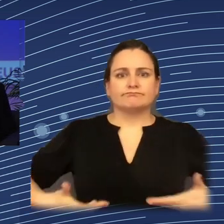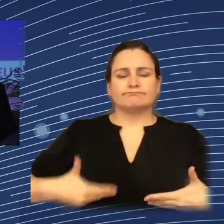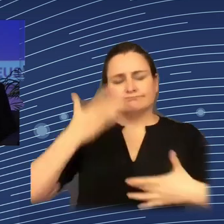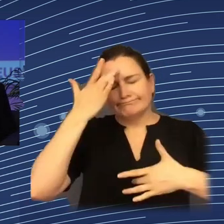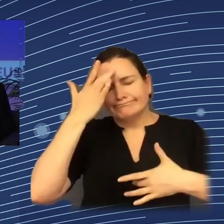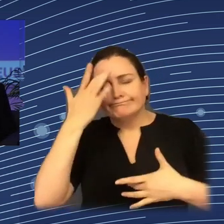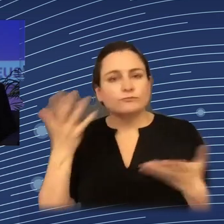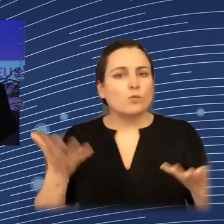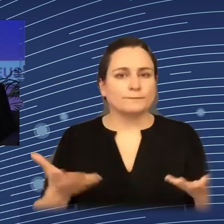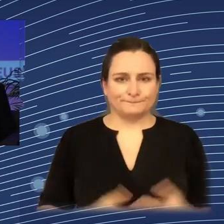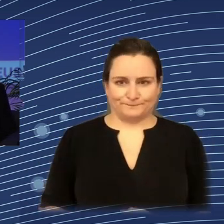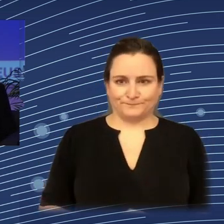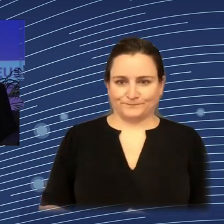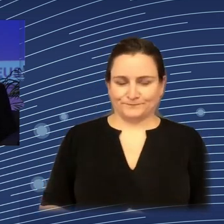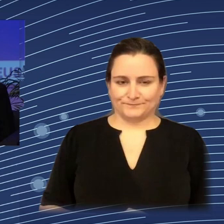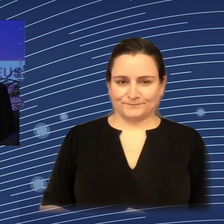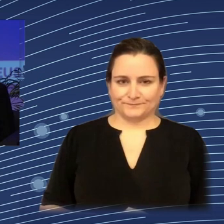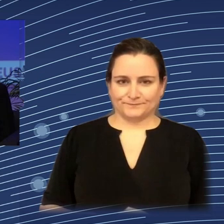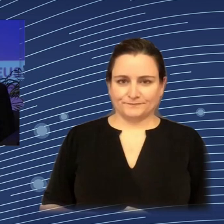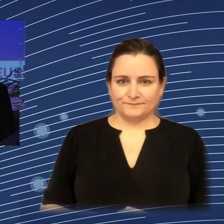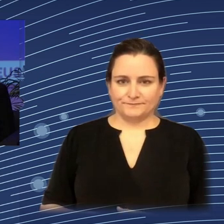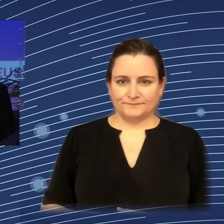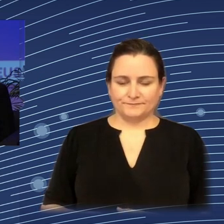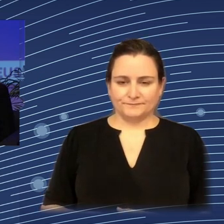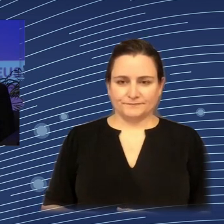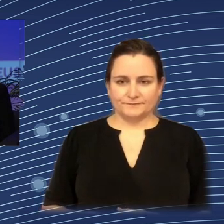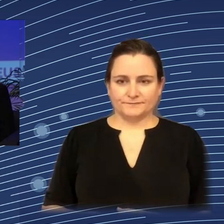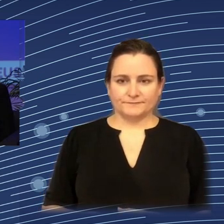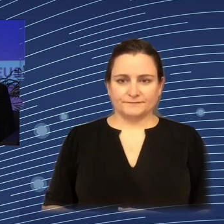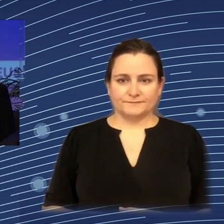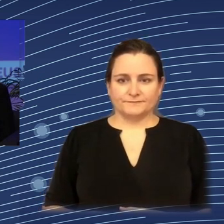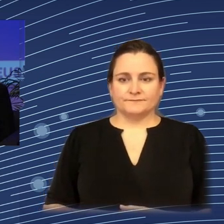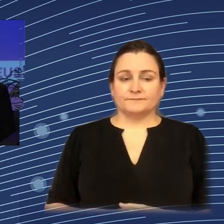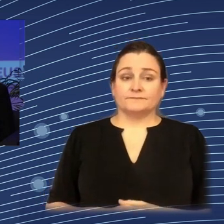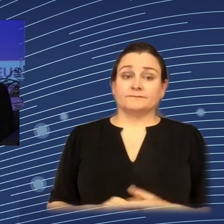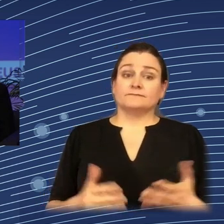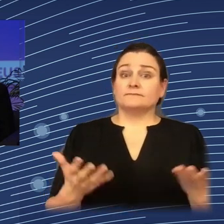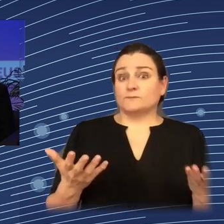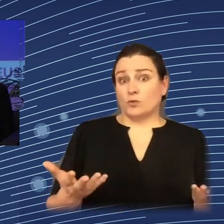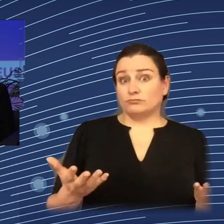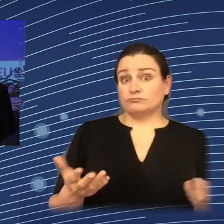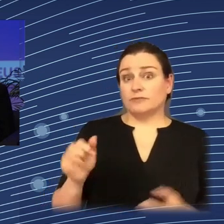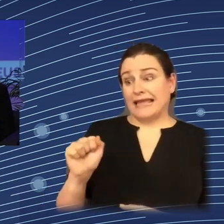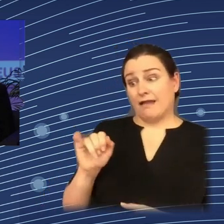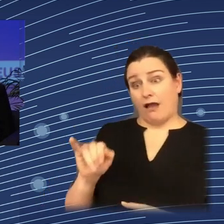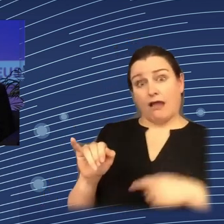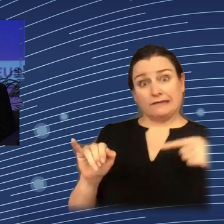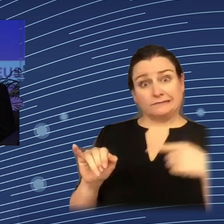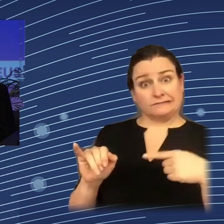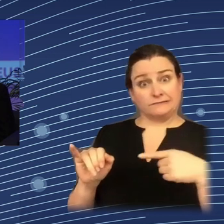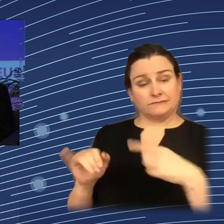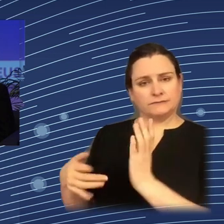So, however, when we think about a new technology like AI, there is such an inherent